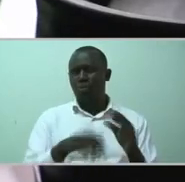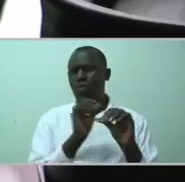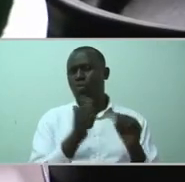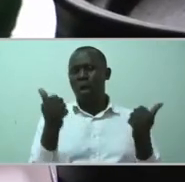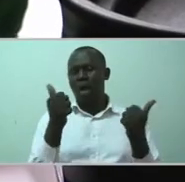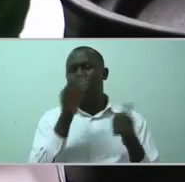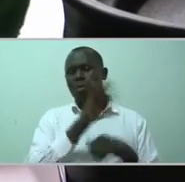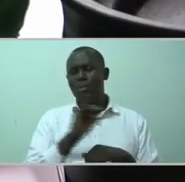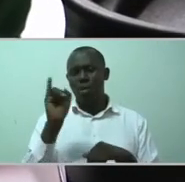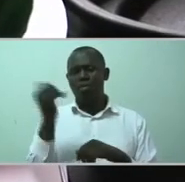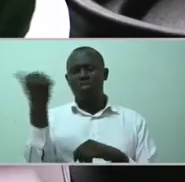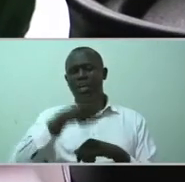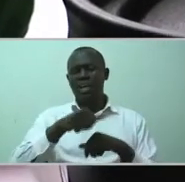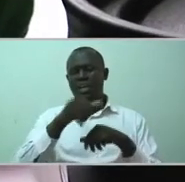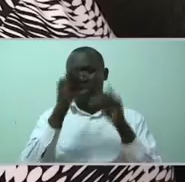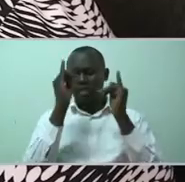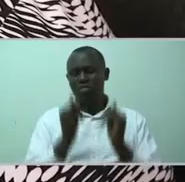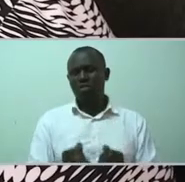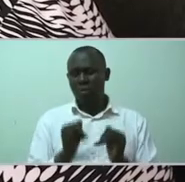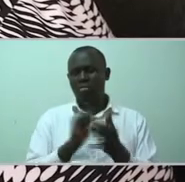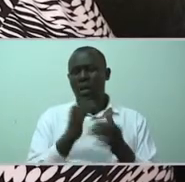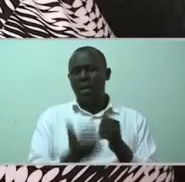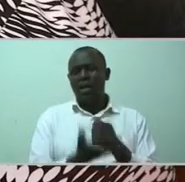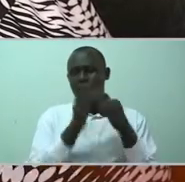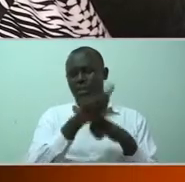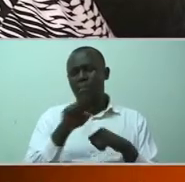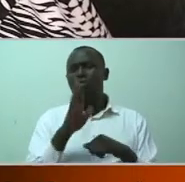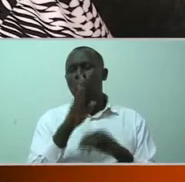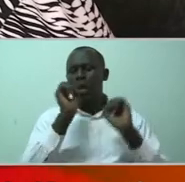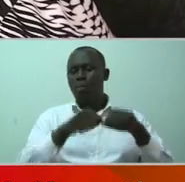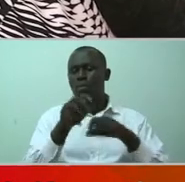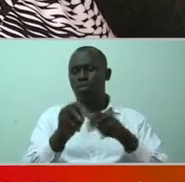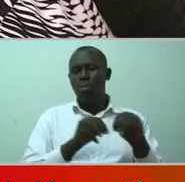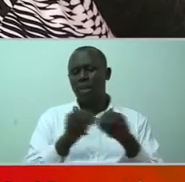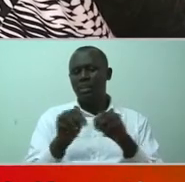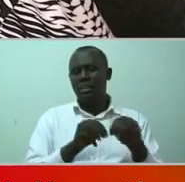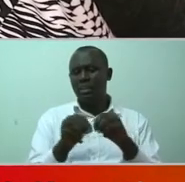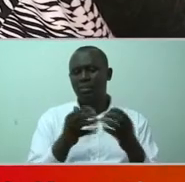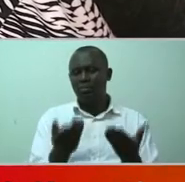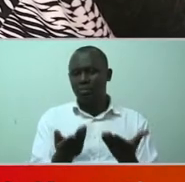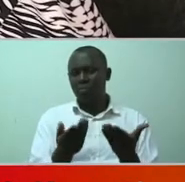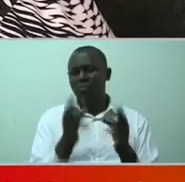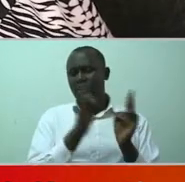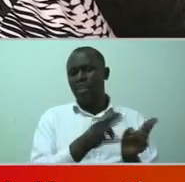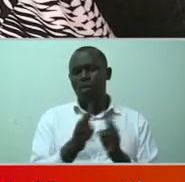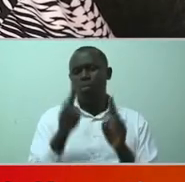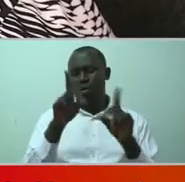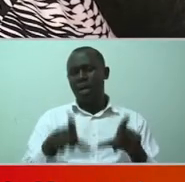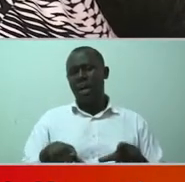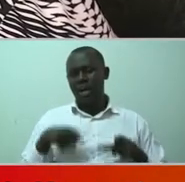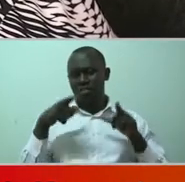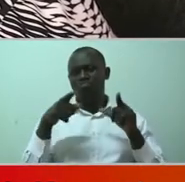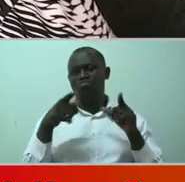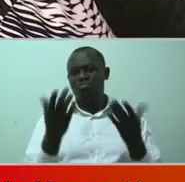of any individual that helps them be able to manage the normal life routine,